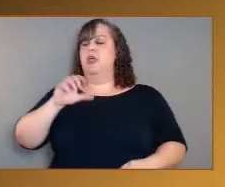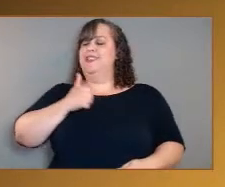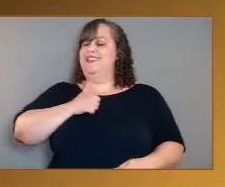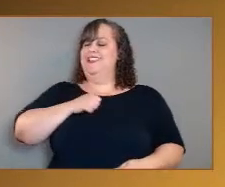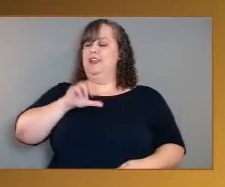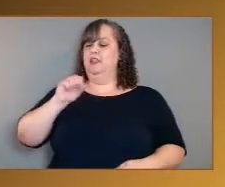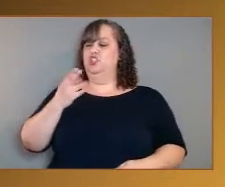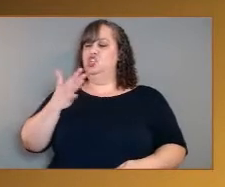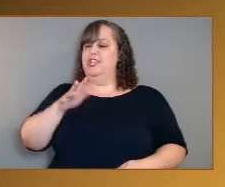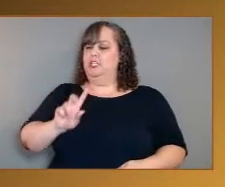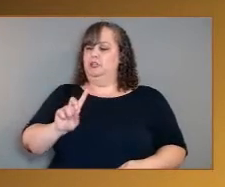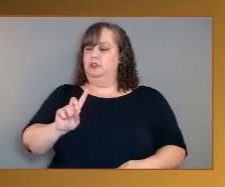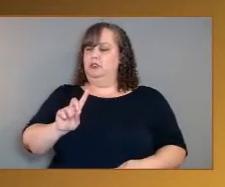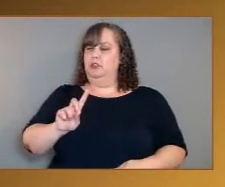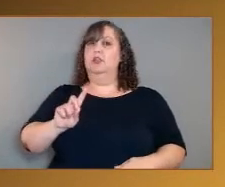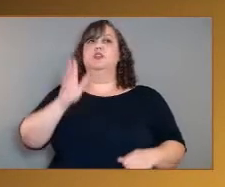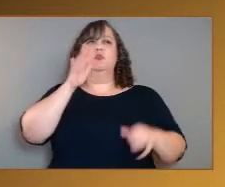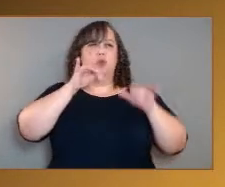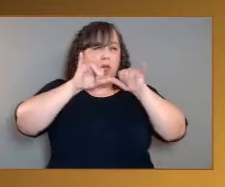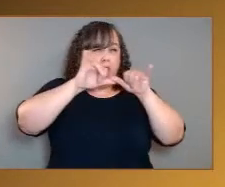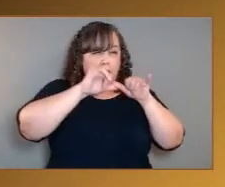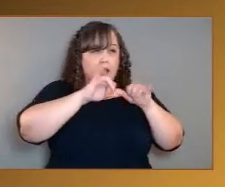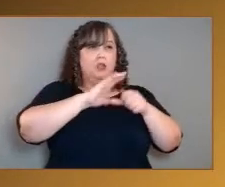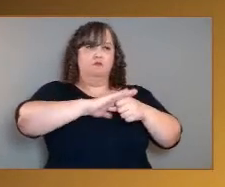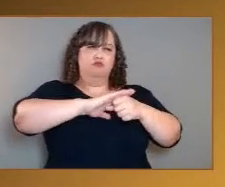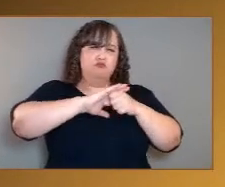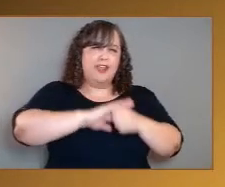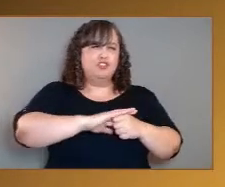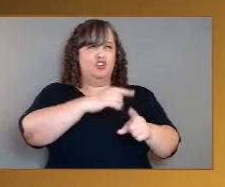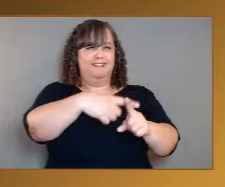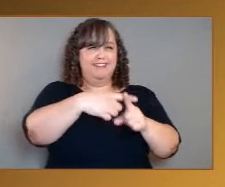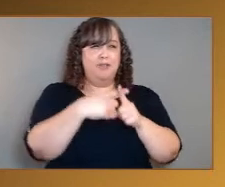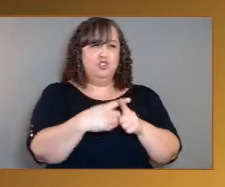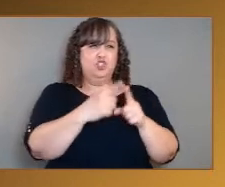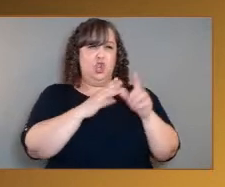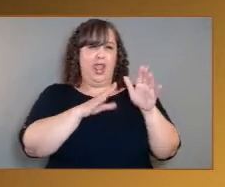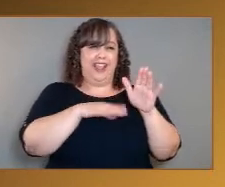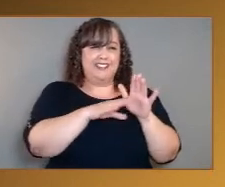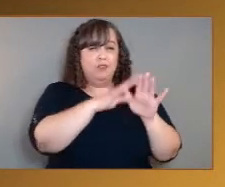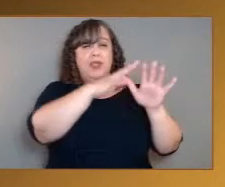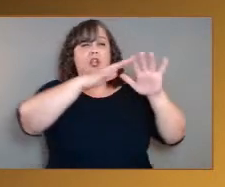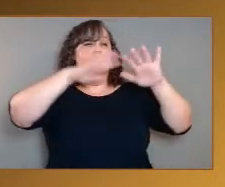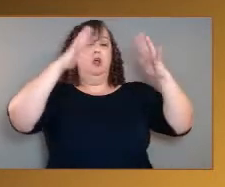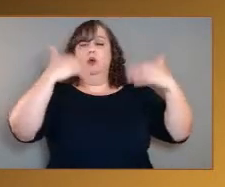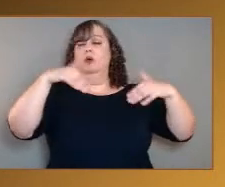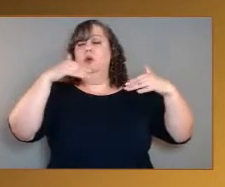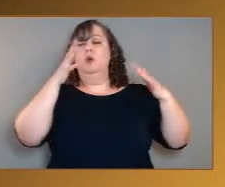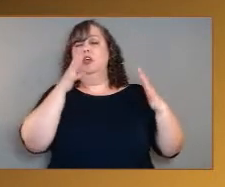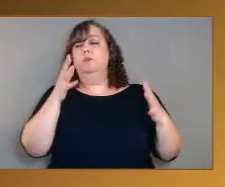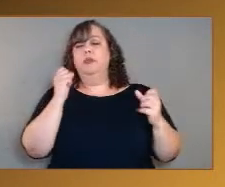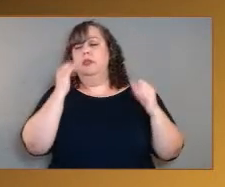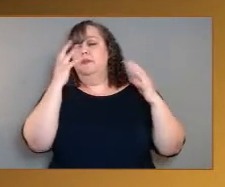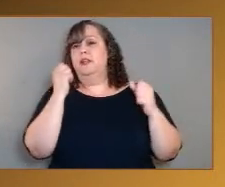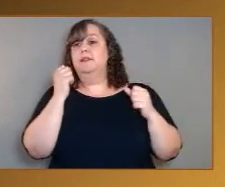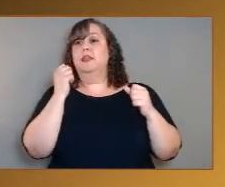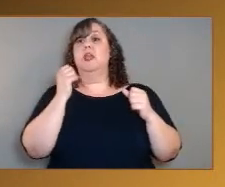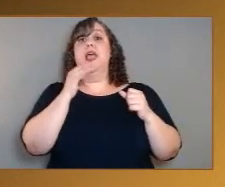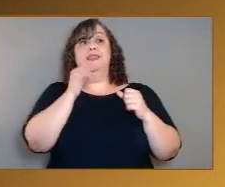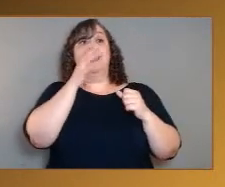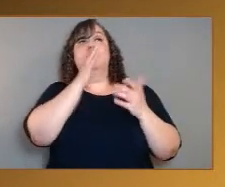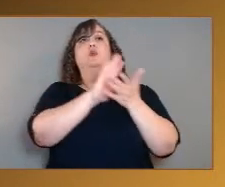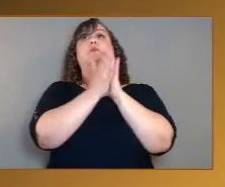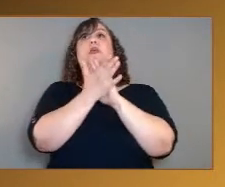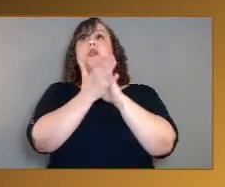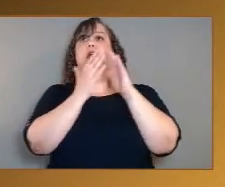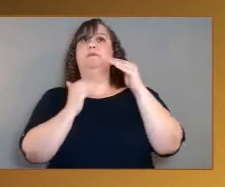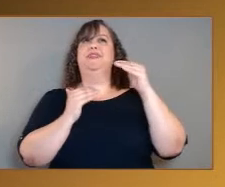pressure, temperature, accelerations all the way down. It'll be a wild ride. And that data will be a boundary condition for scientists for generations